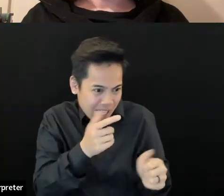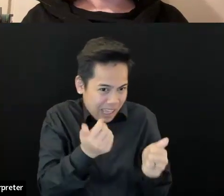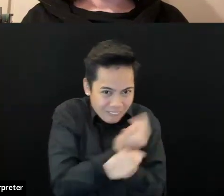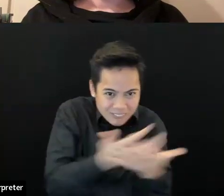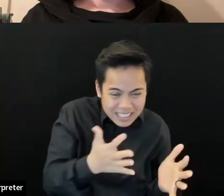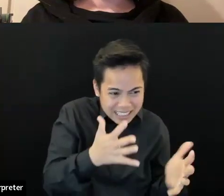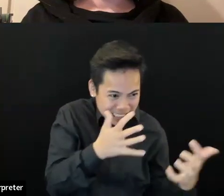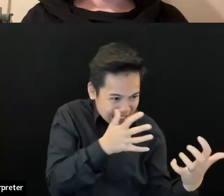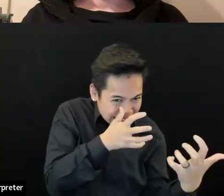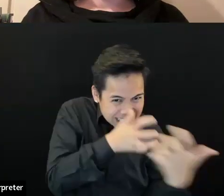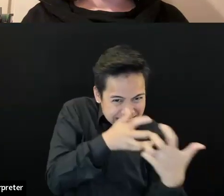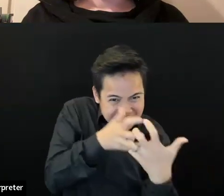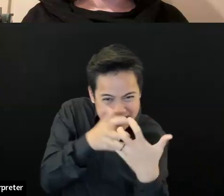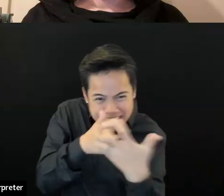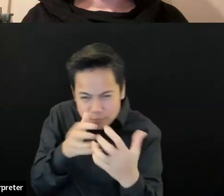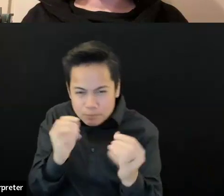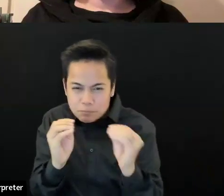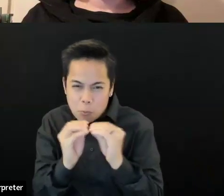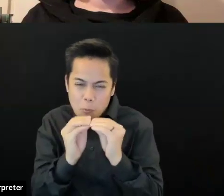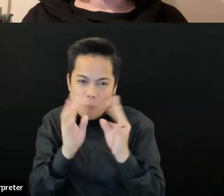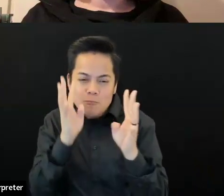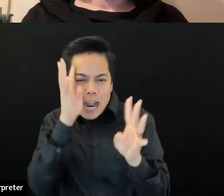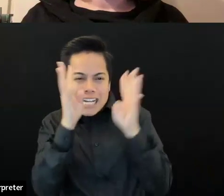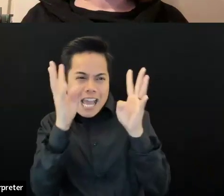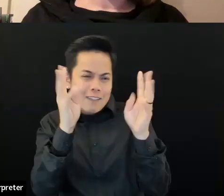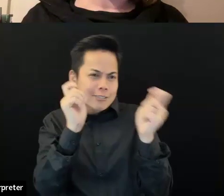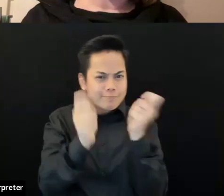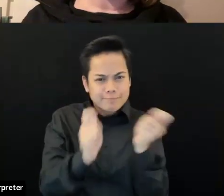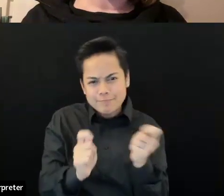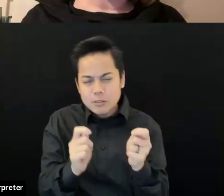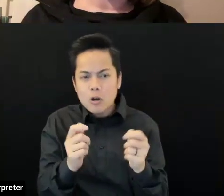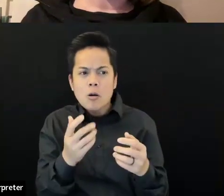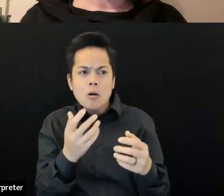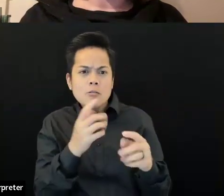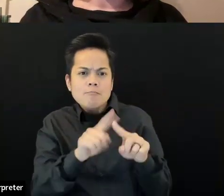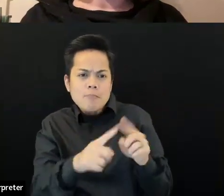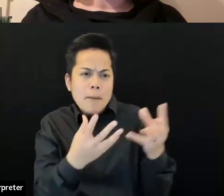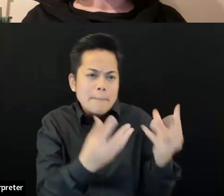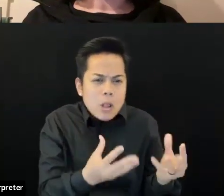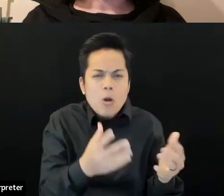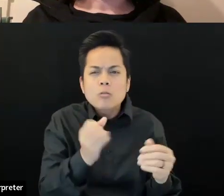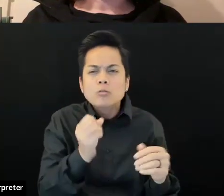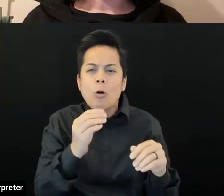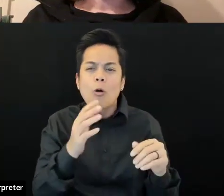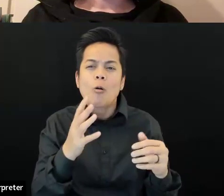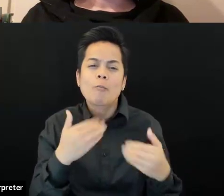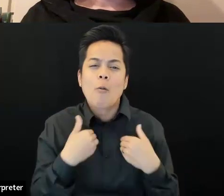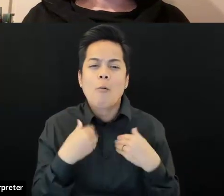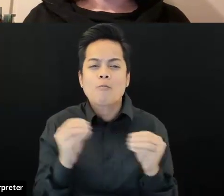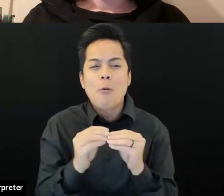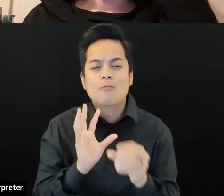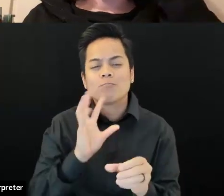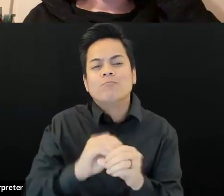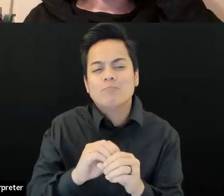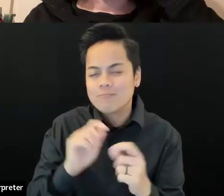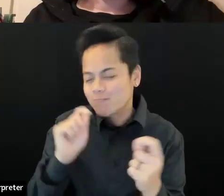ideas of like pillows and things that can be added on and supplemental is, is right in track with what we've been talking about. So grateful to, um,